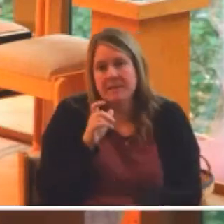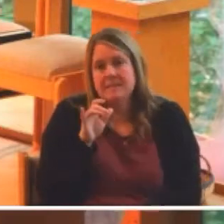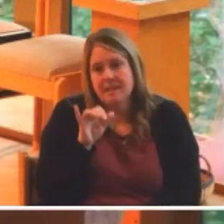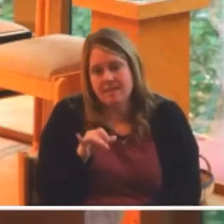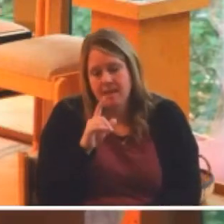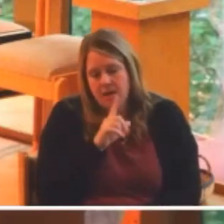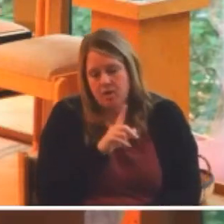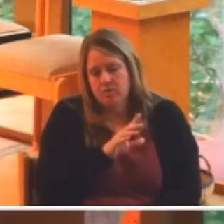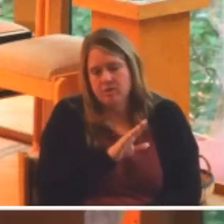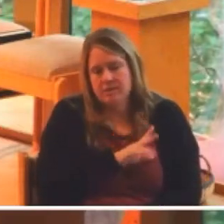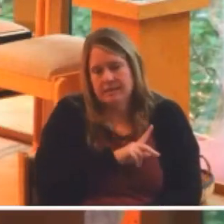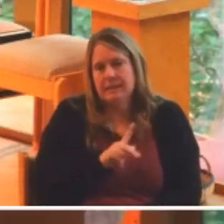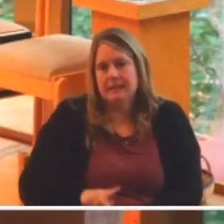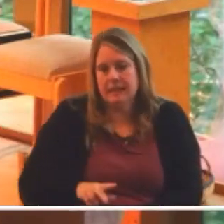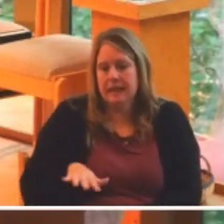heaven.